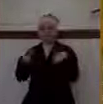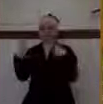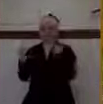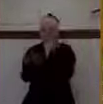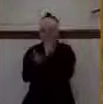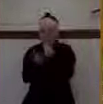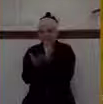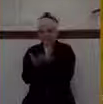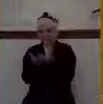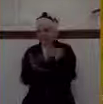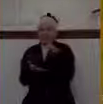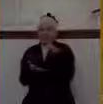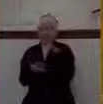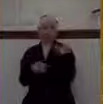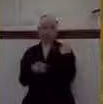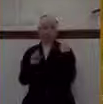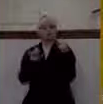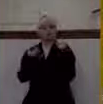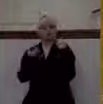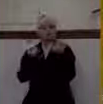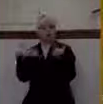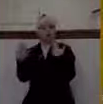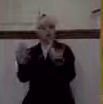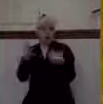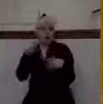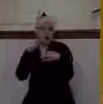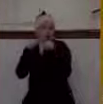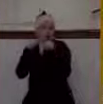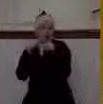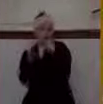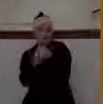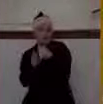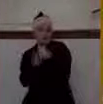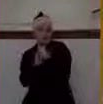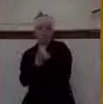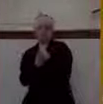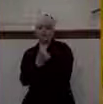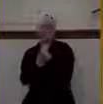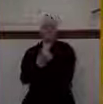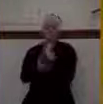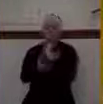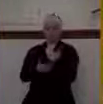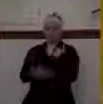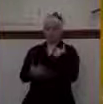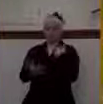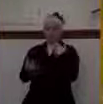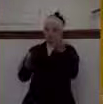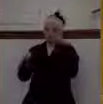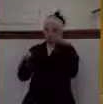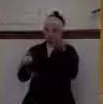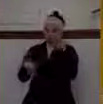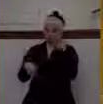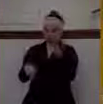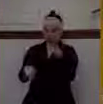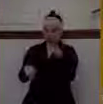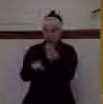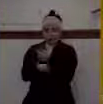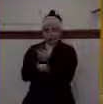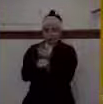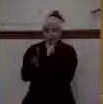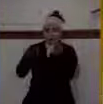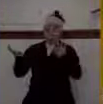he even offered a bonus if somewhere along the line in the eulogy he would use the expression that his brother was a saint.